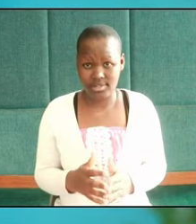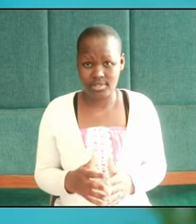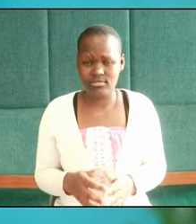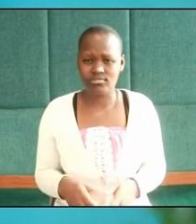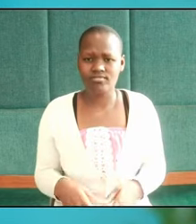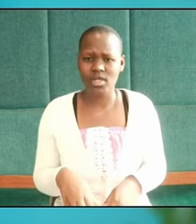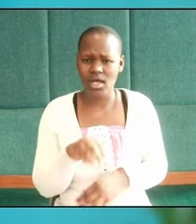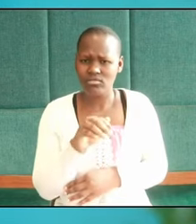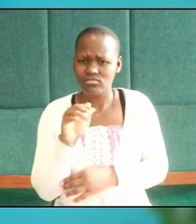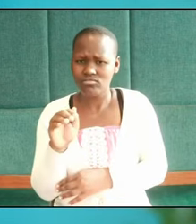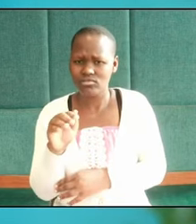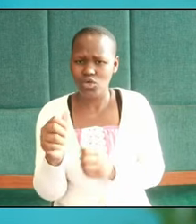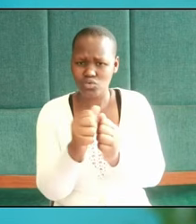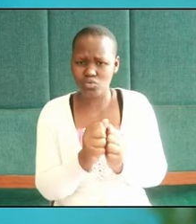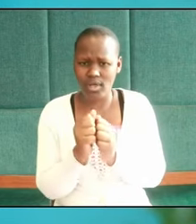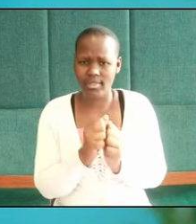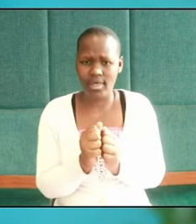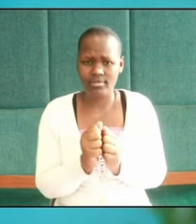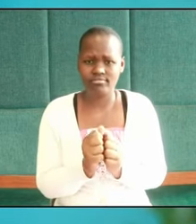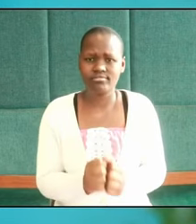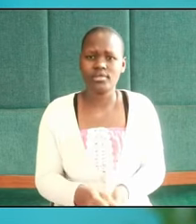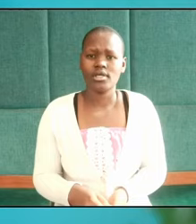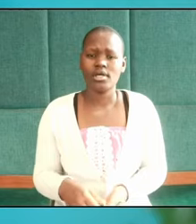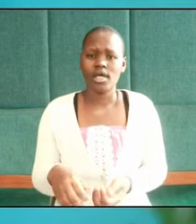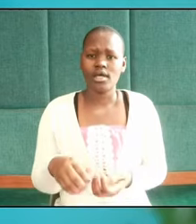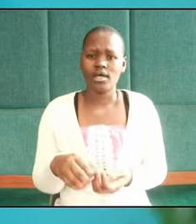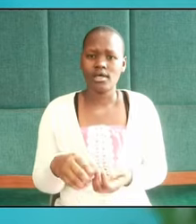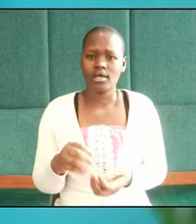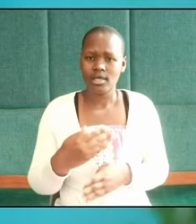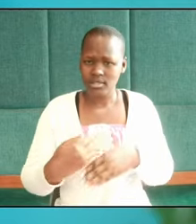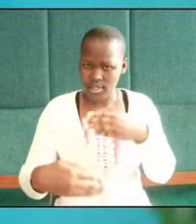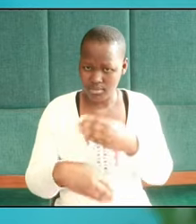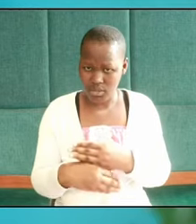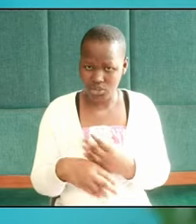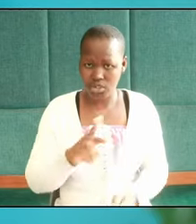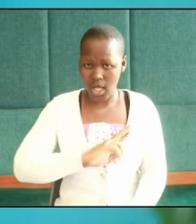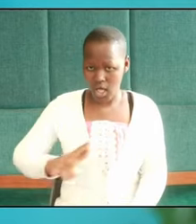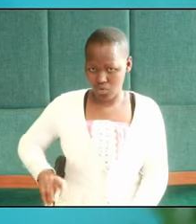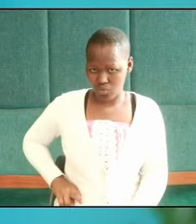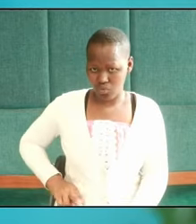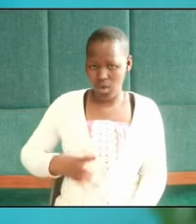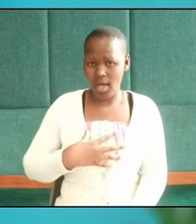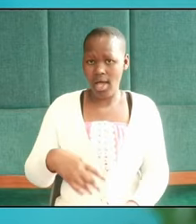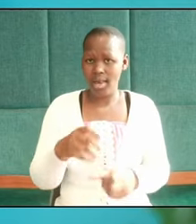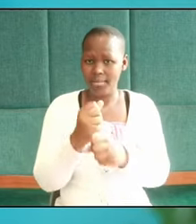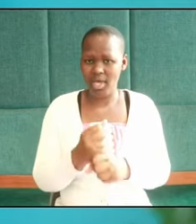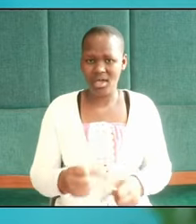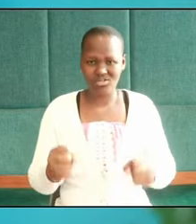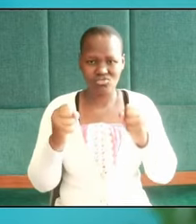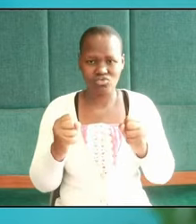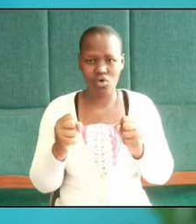together to establish a royal statute and to make a firm decree